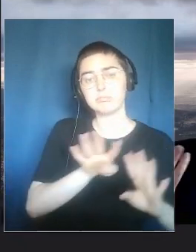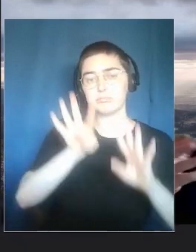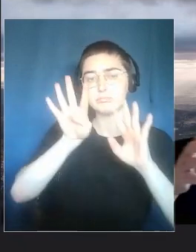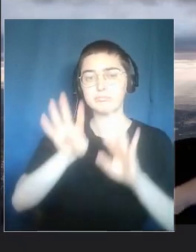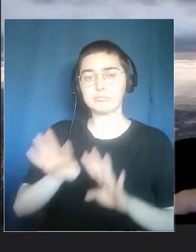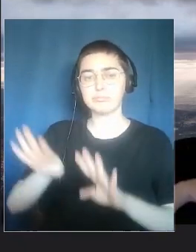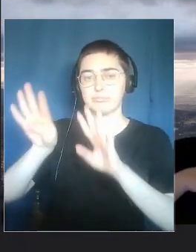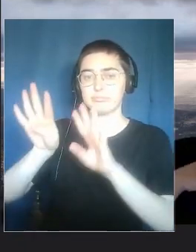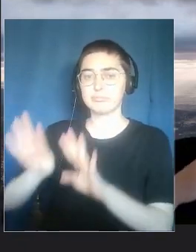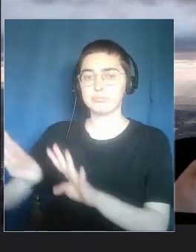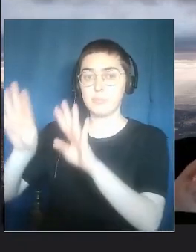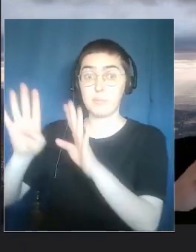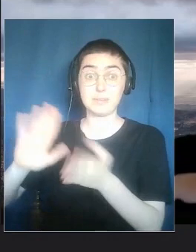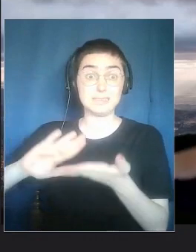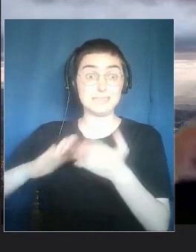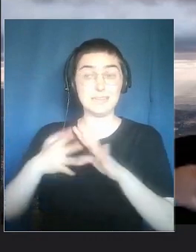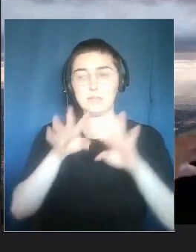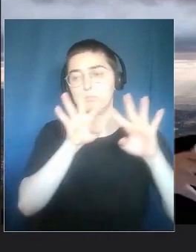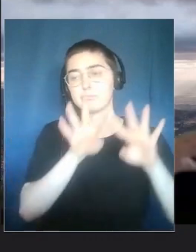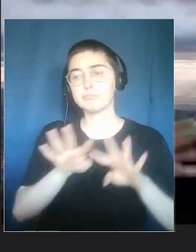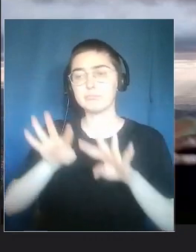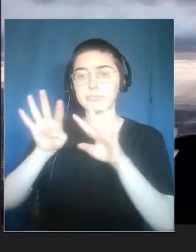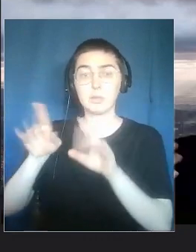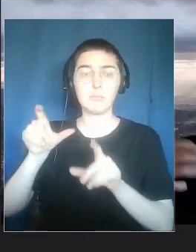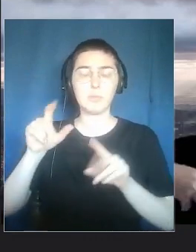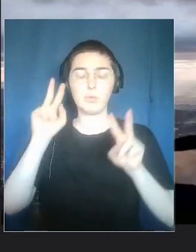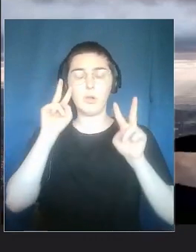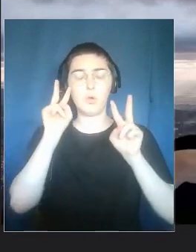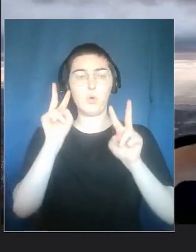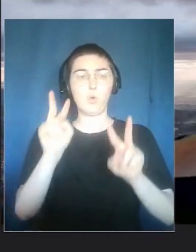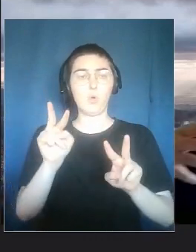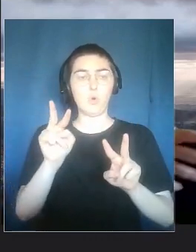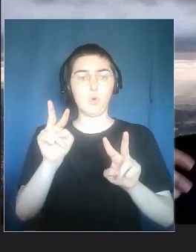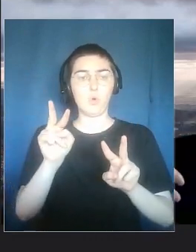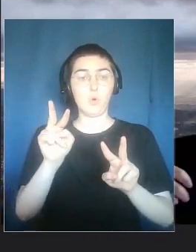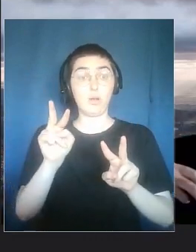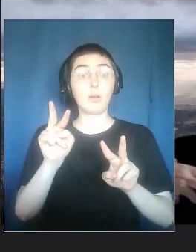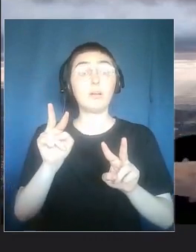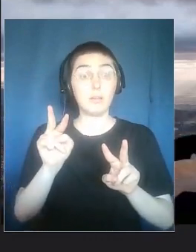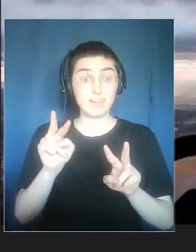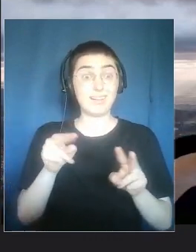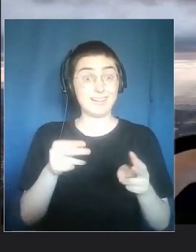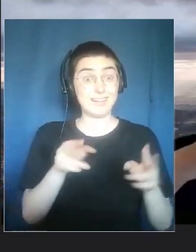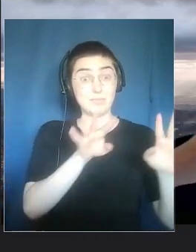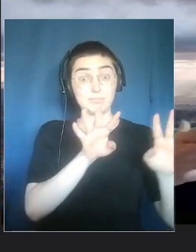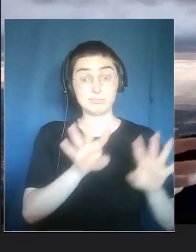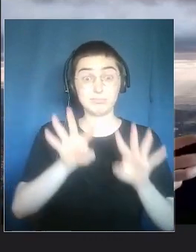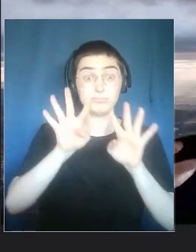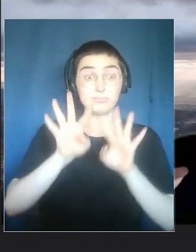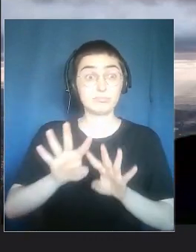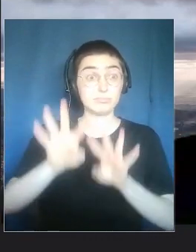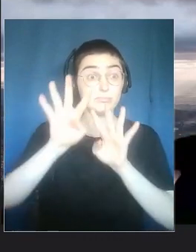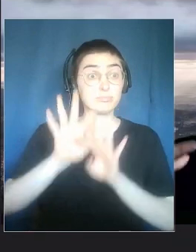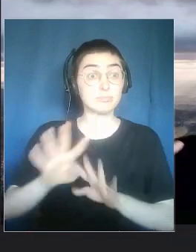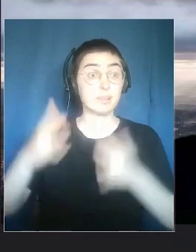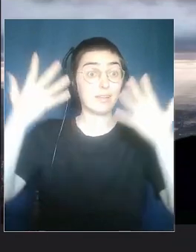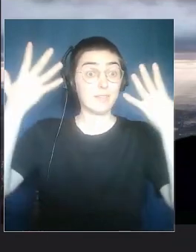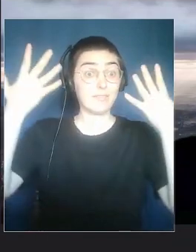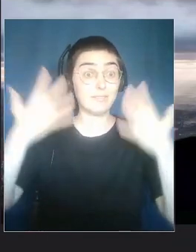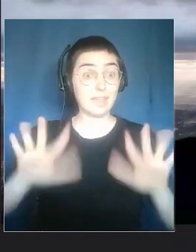He wanted to share their community to the rest of the city.